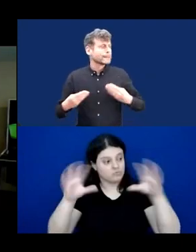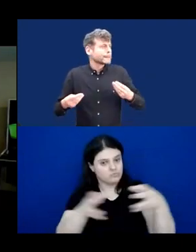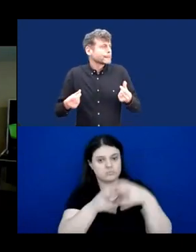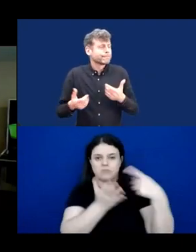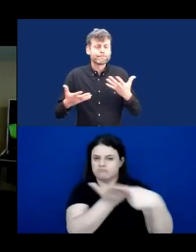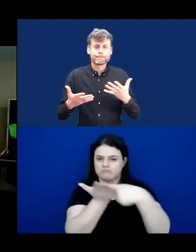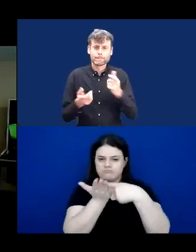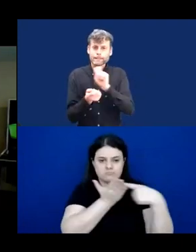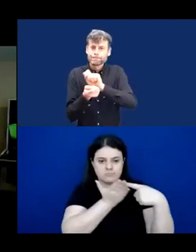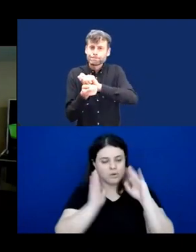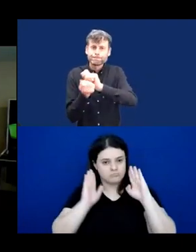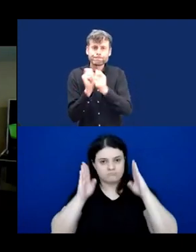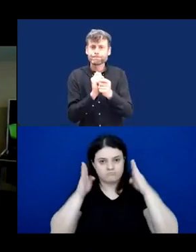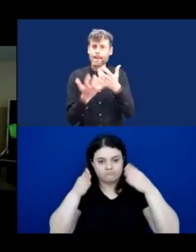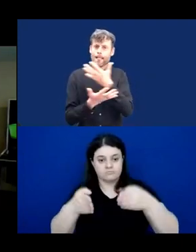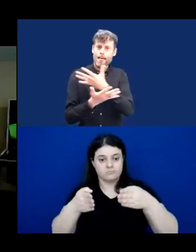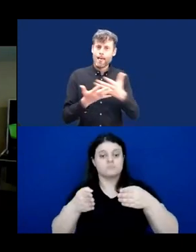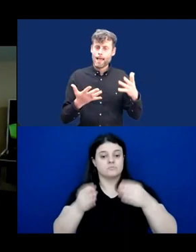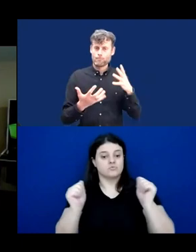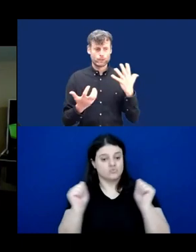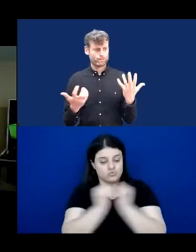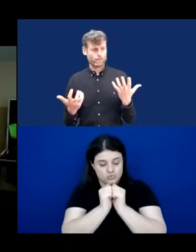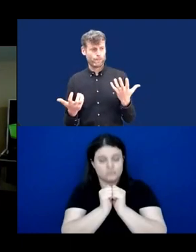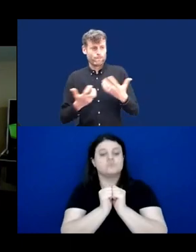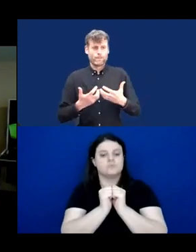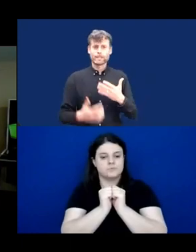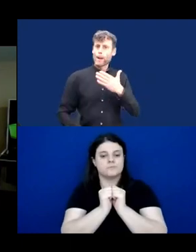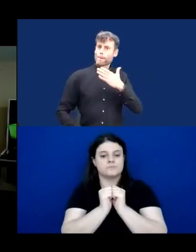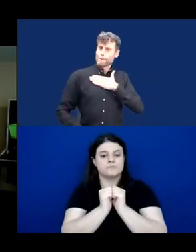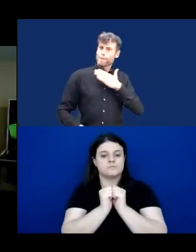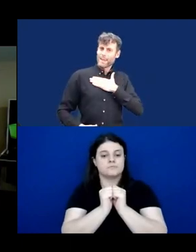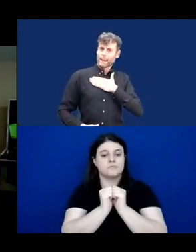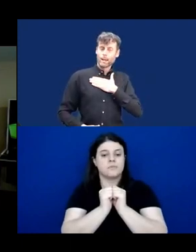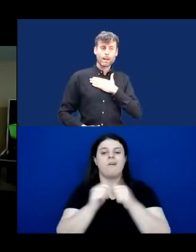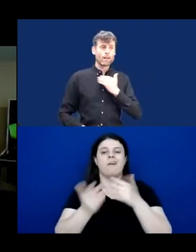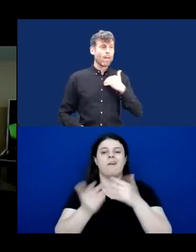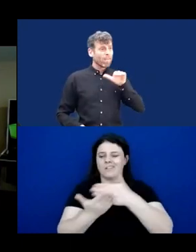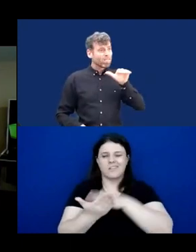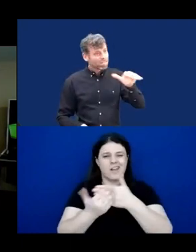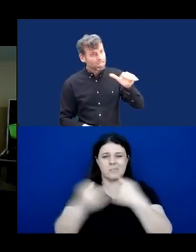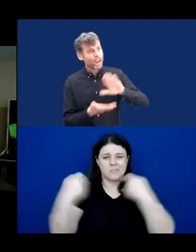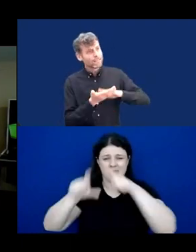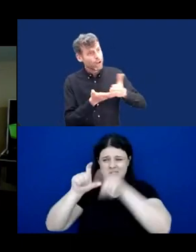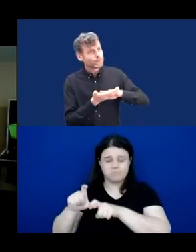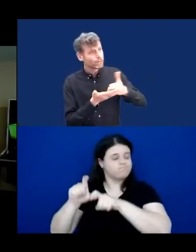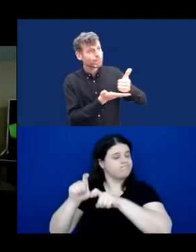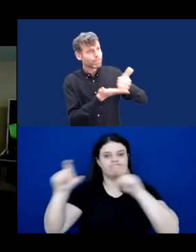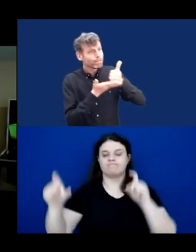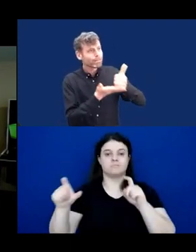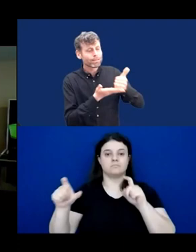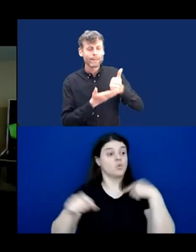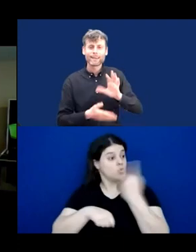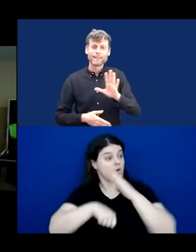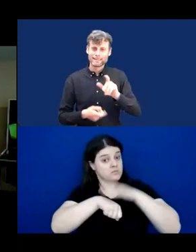with one another, not depending on interpreters, but developing our own autonomy.